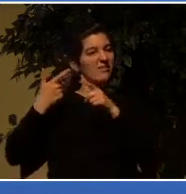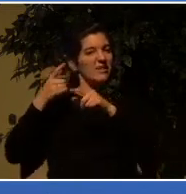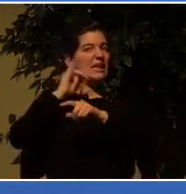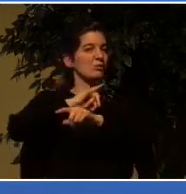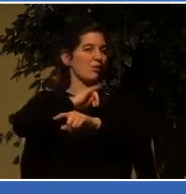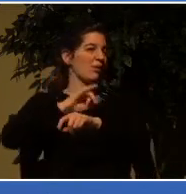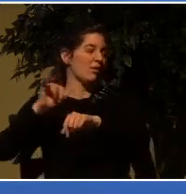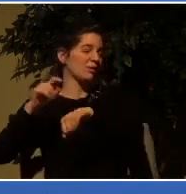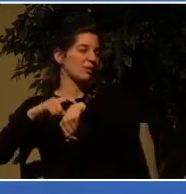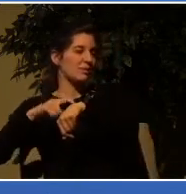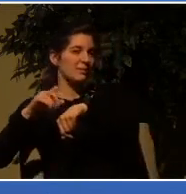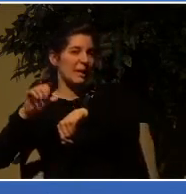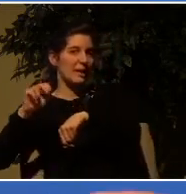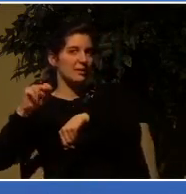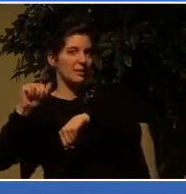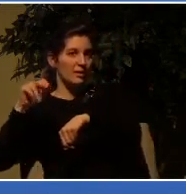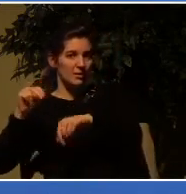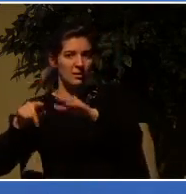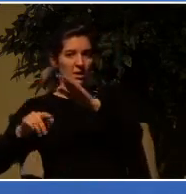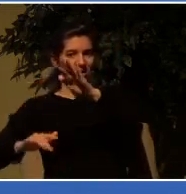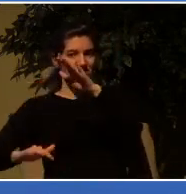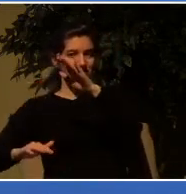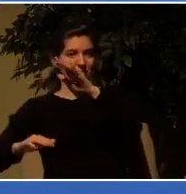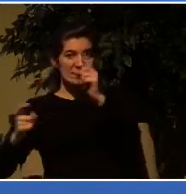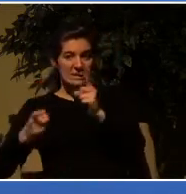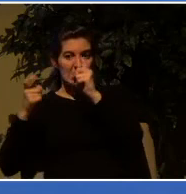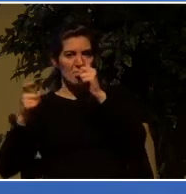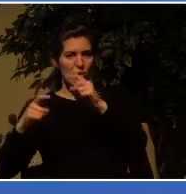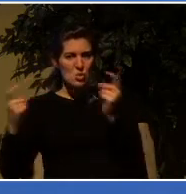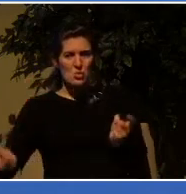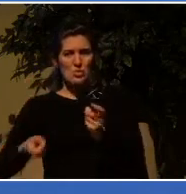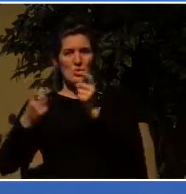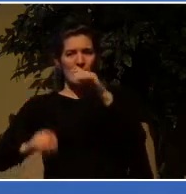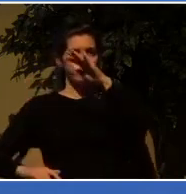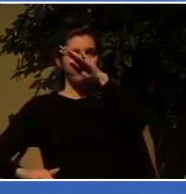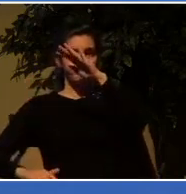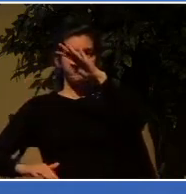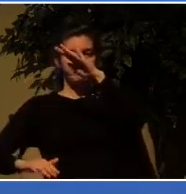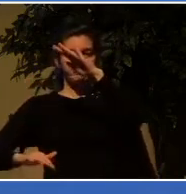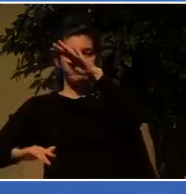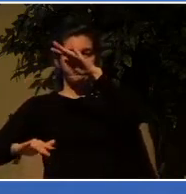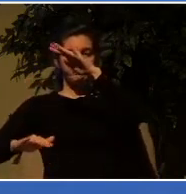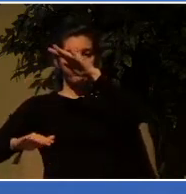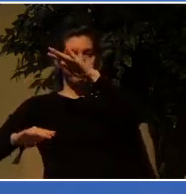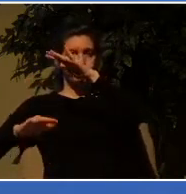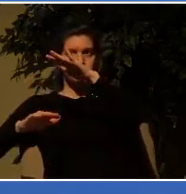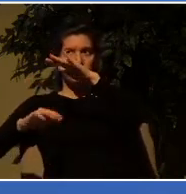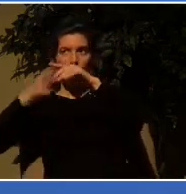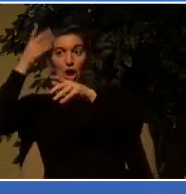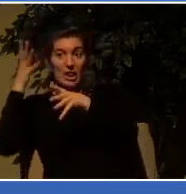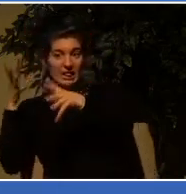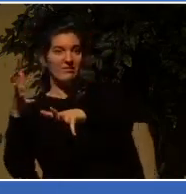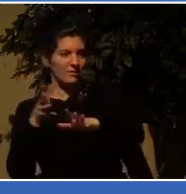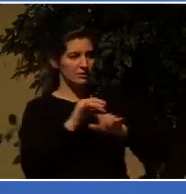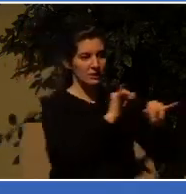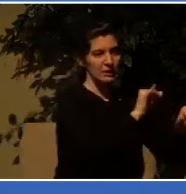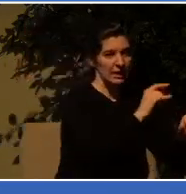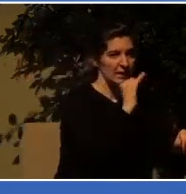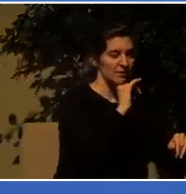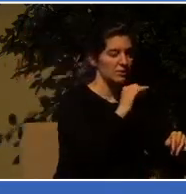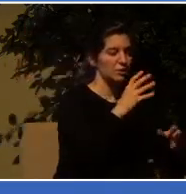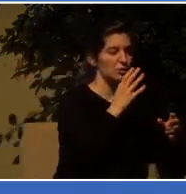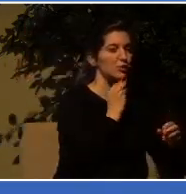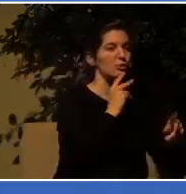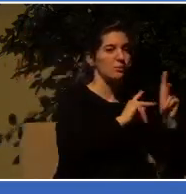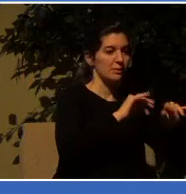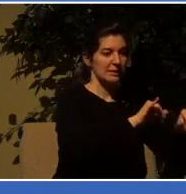his people to suffer for 400 years while he gave them every opportunity to repent their wickedness got worse